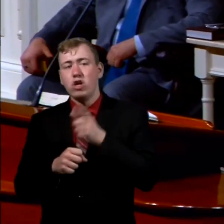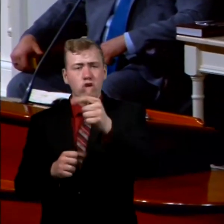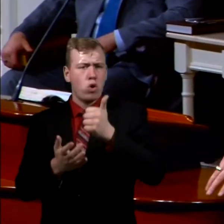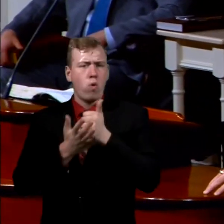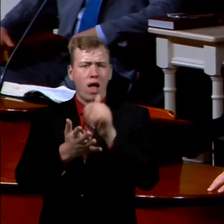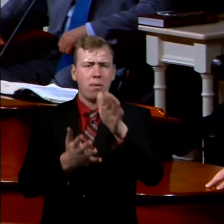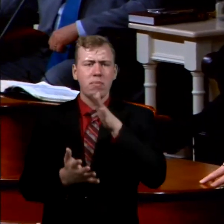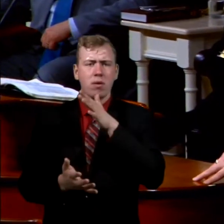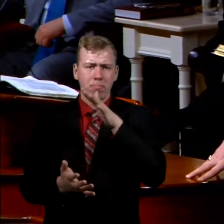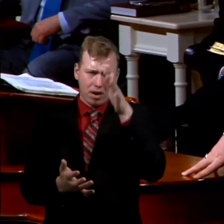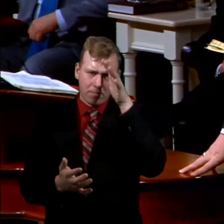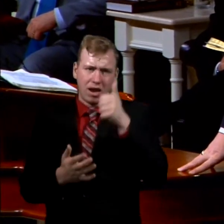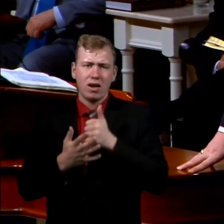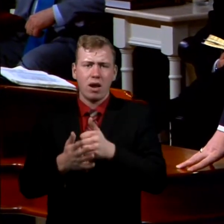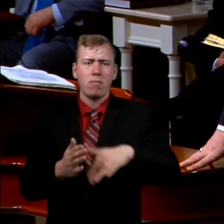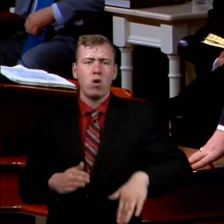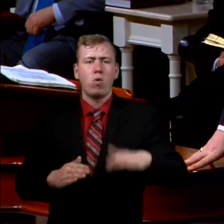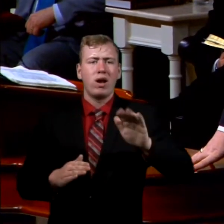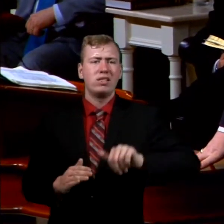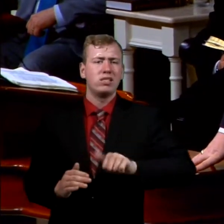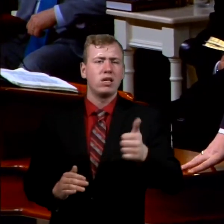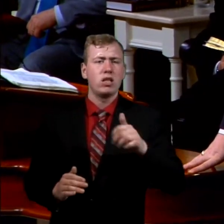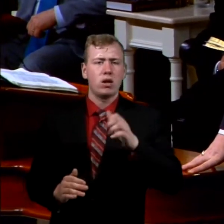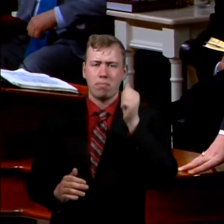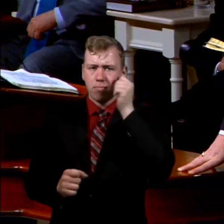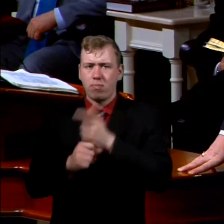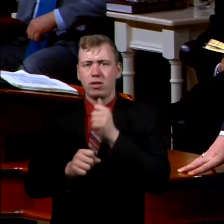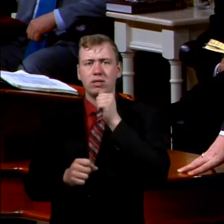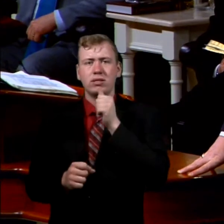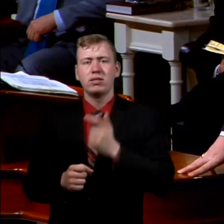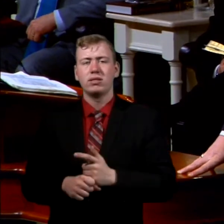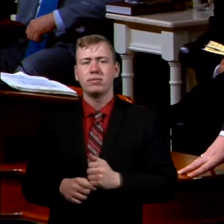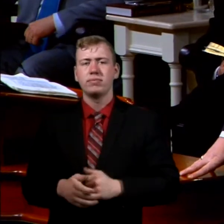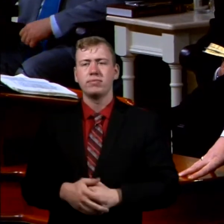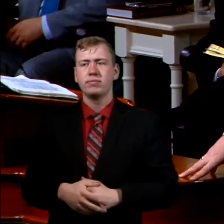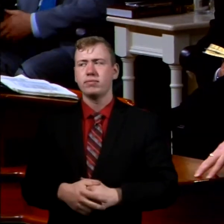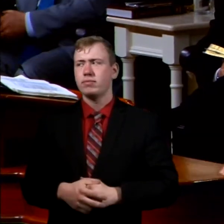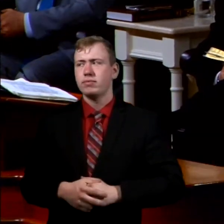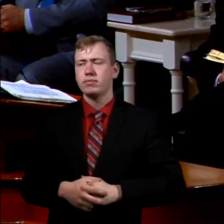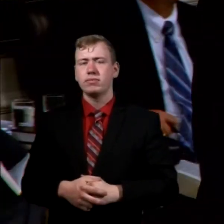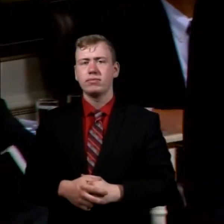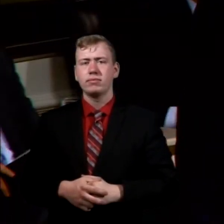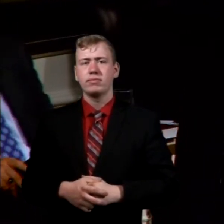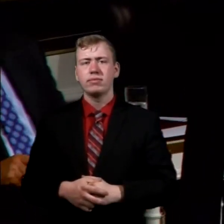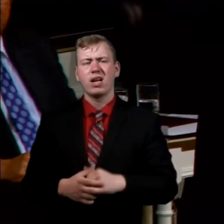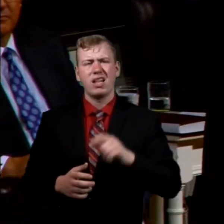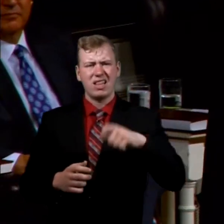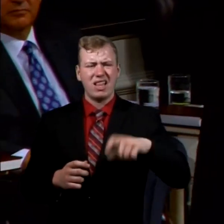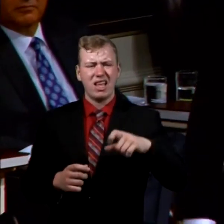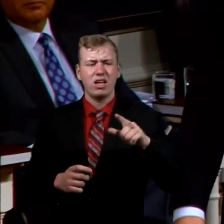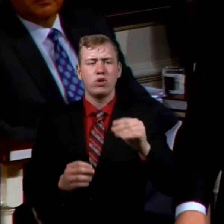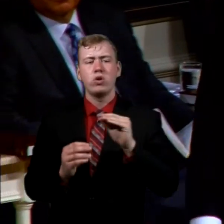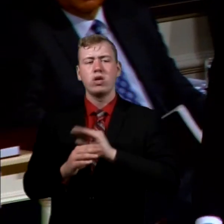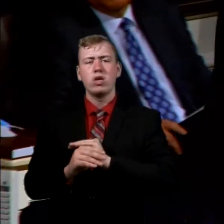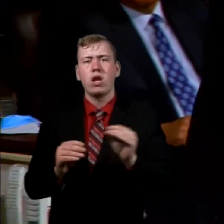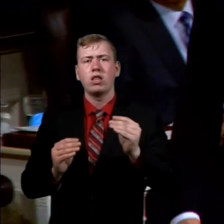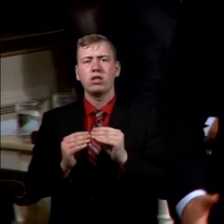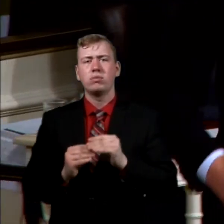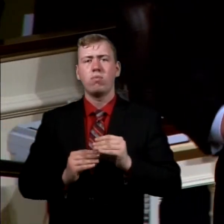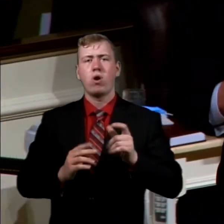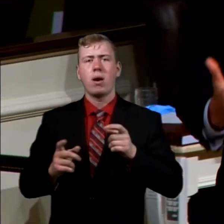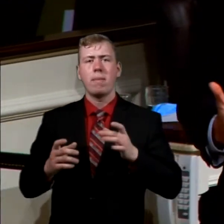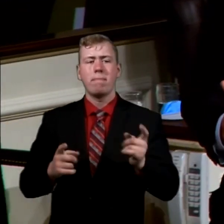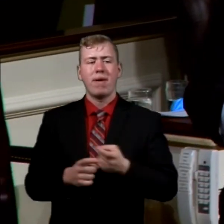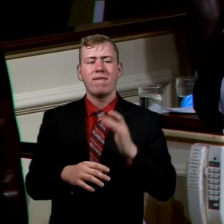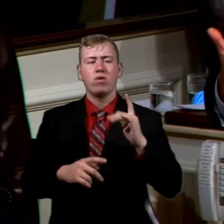your mom and dad raise those brothers and sisters. They need you. Nothing is more painful than trying to